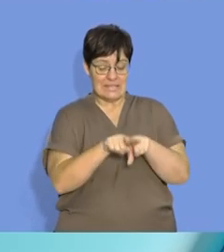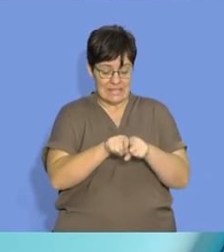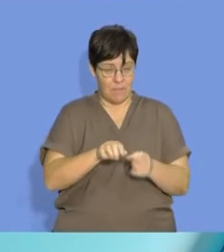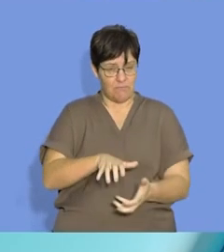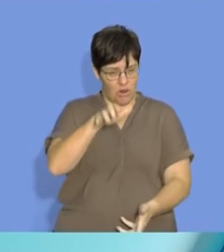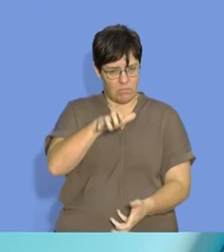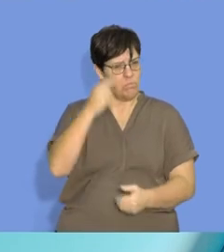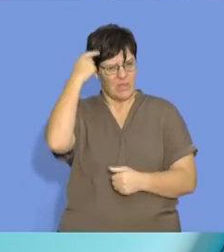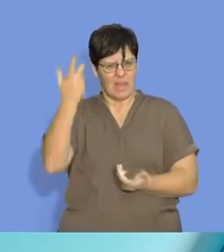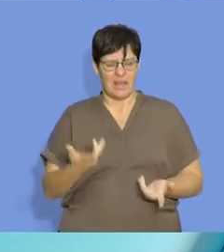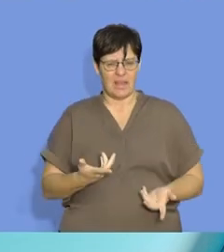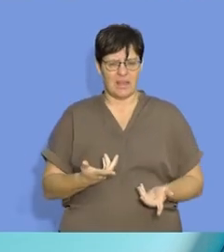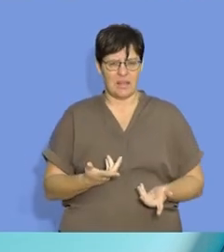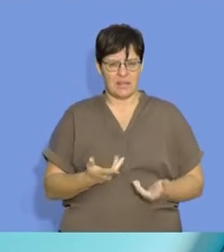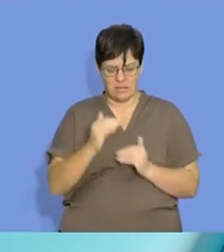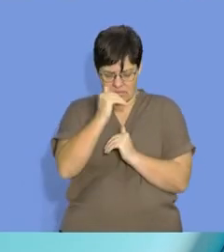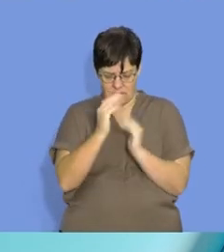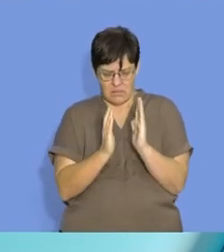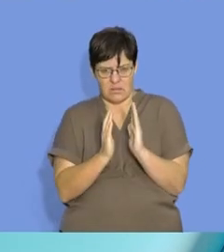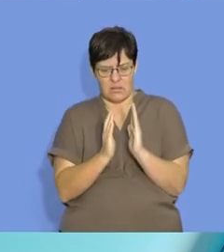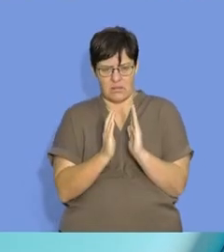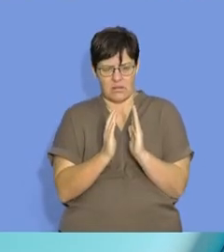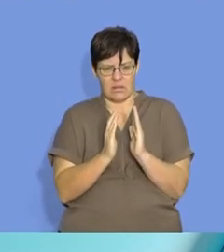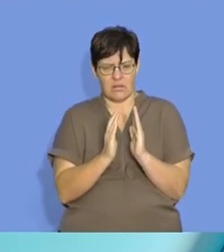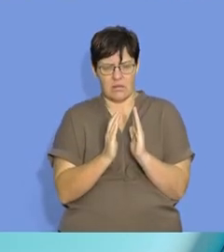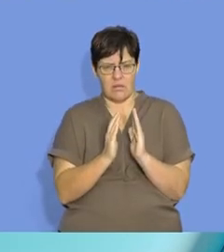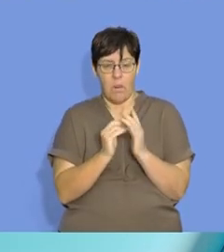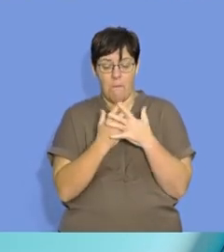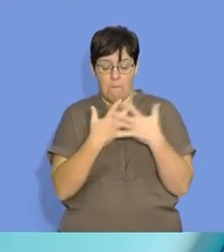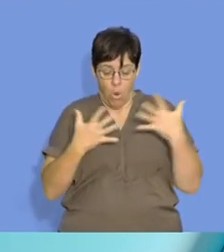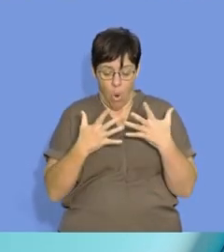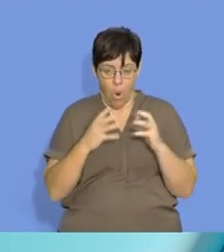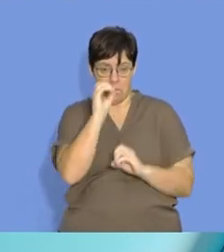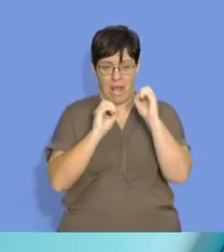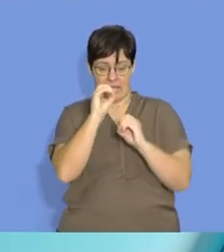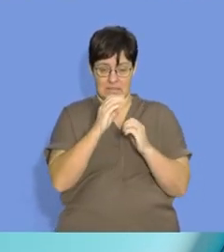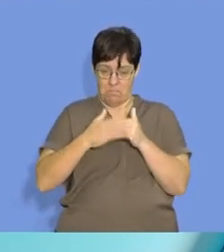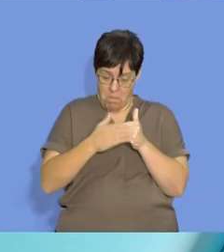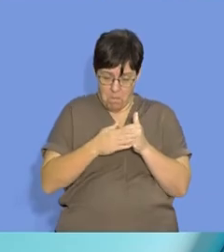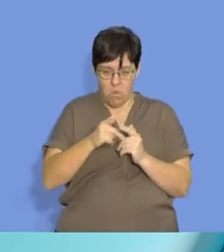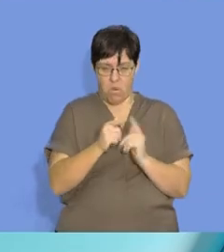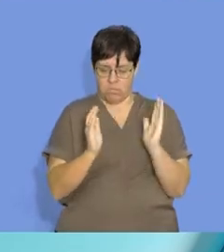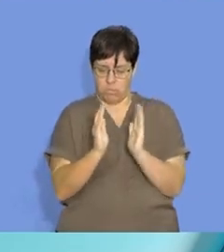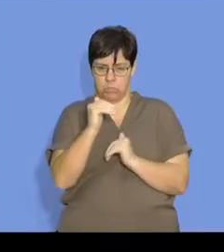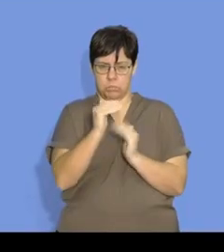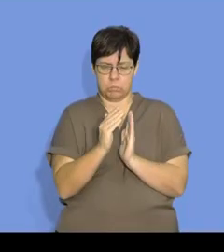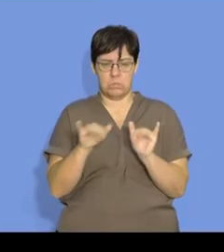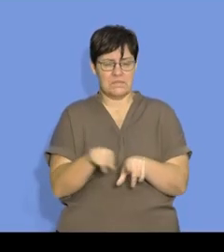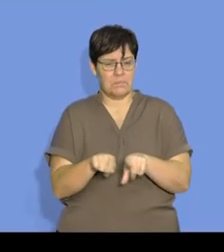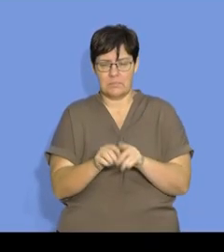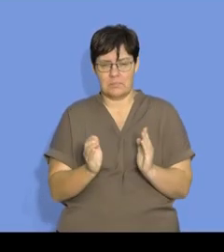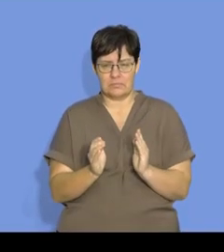same volume, you can think. In the same small space, there's now more particles, and these